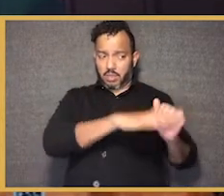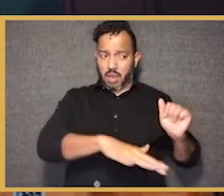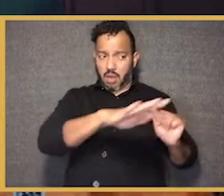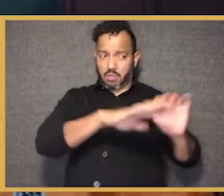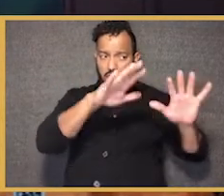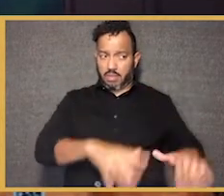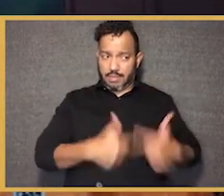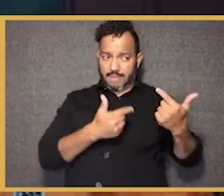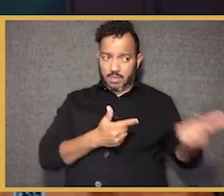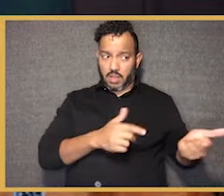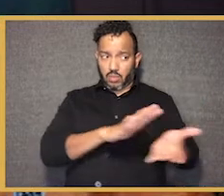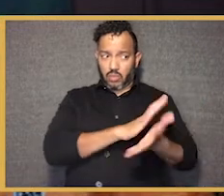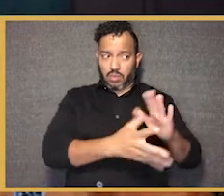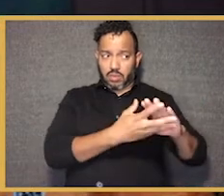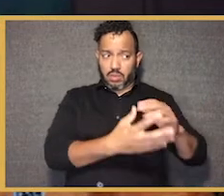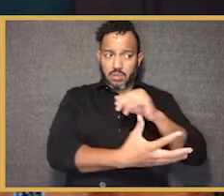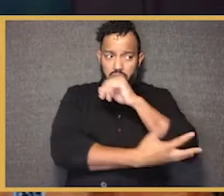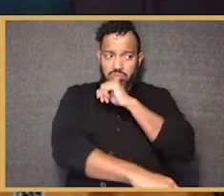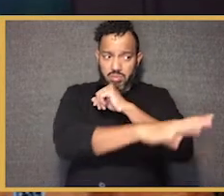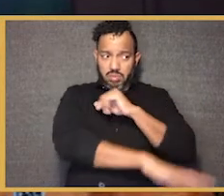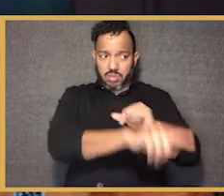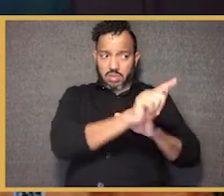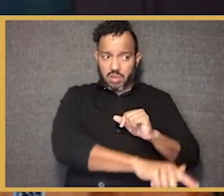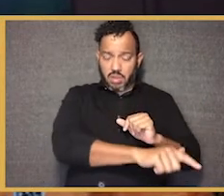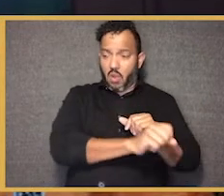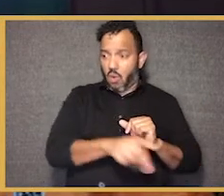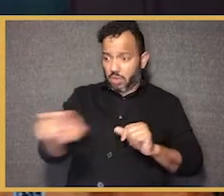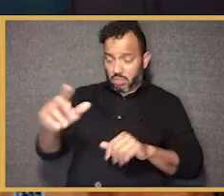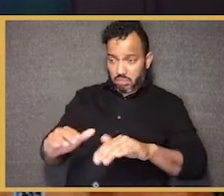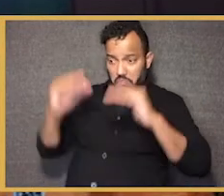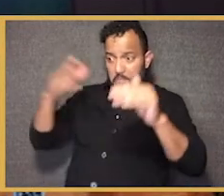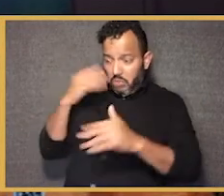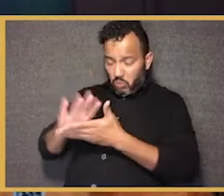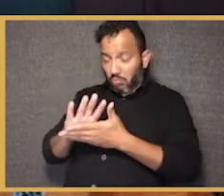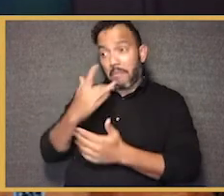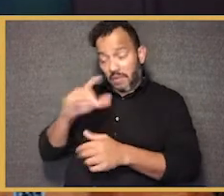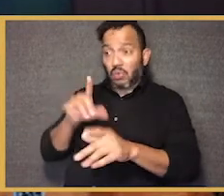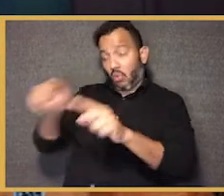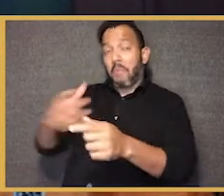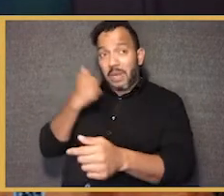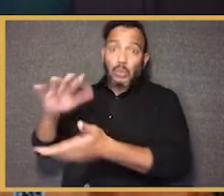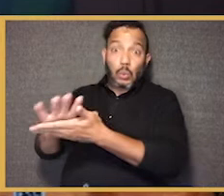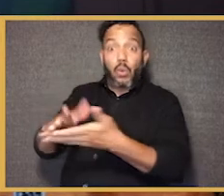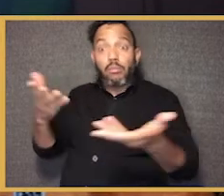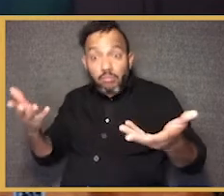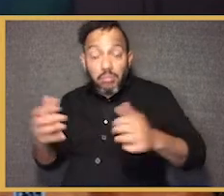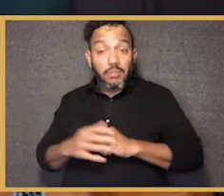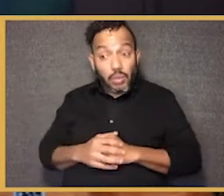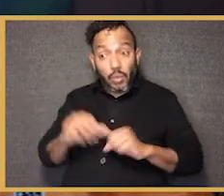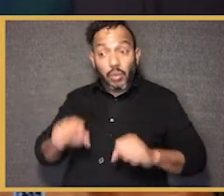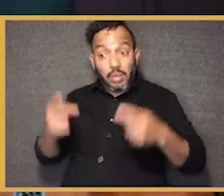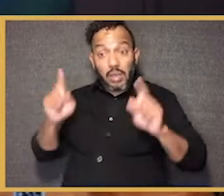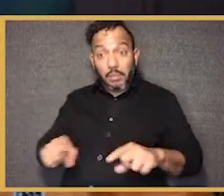people are settling in communities. There are 700 school districts in New York. They largely track lines of race and